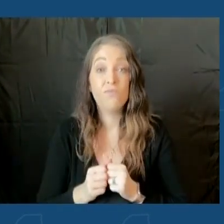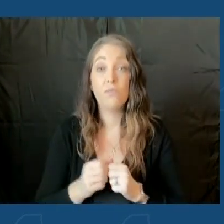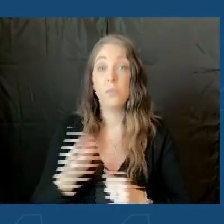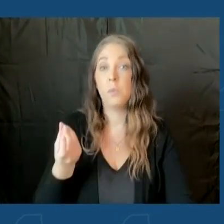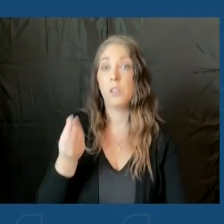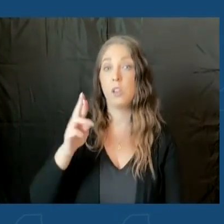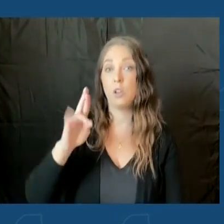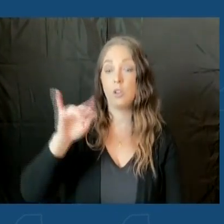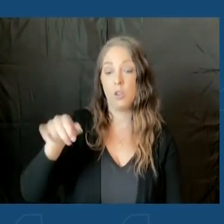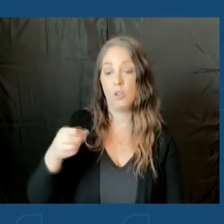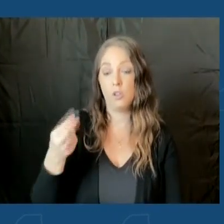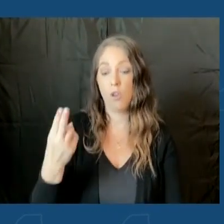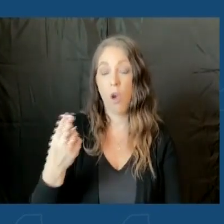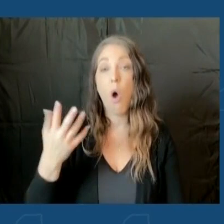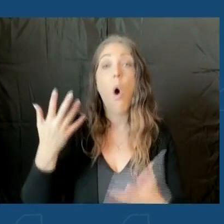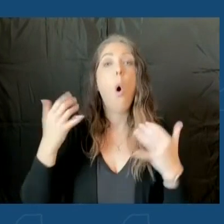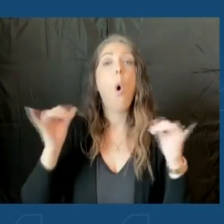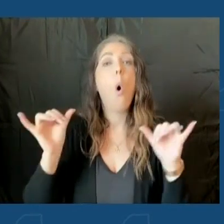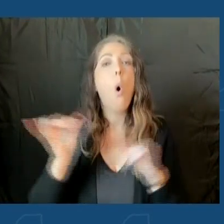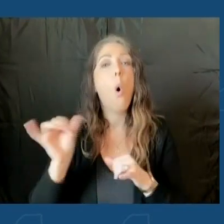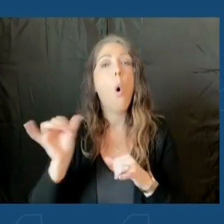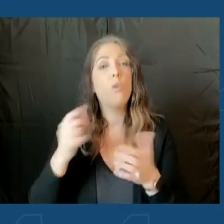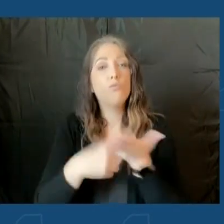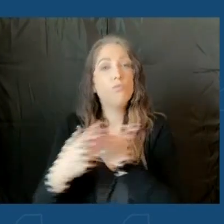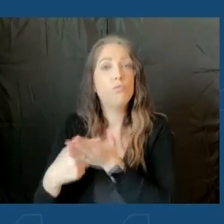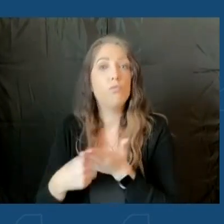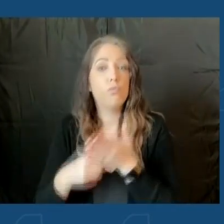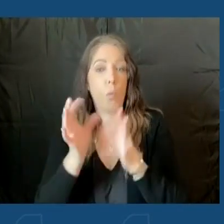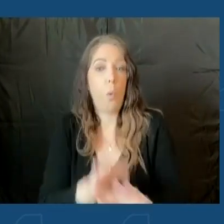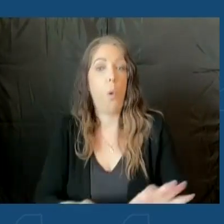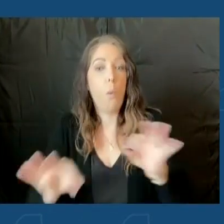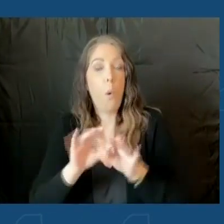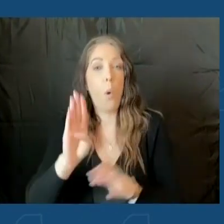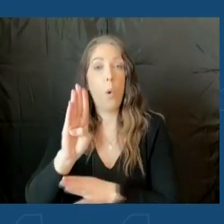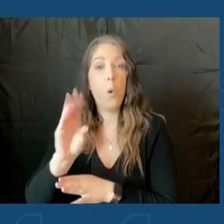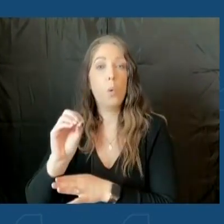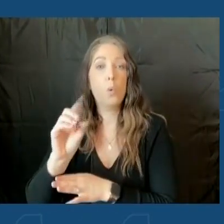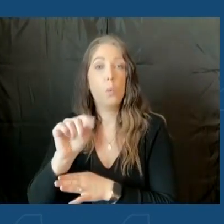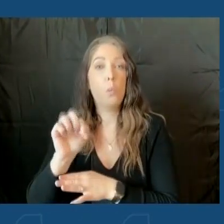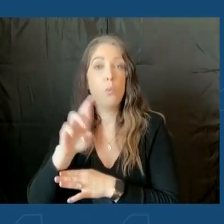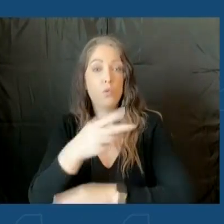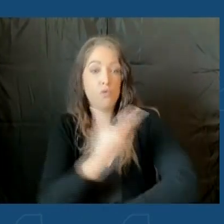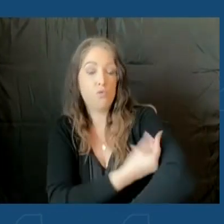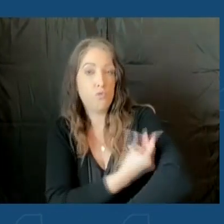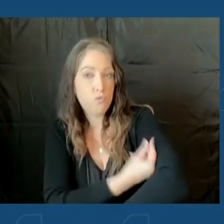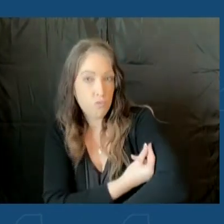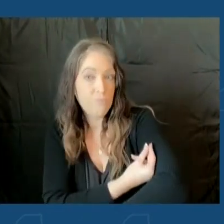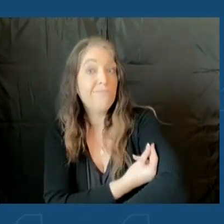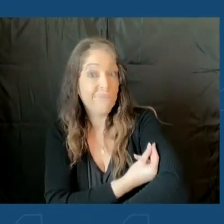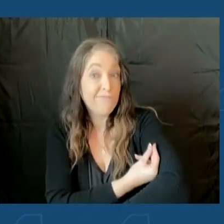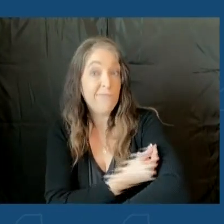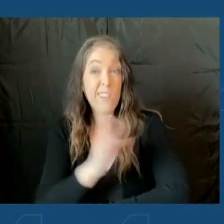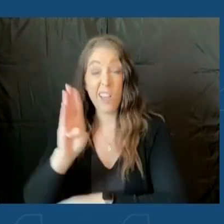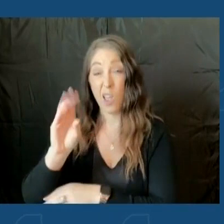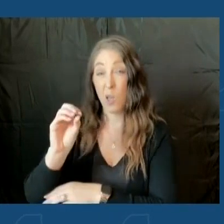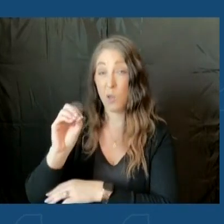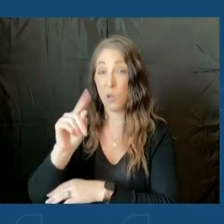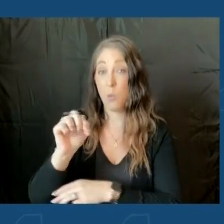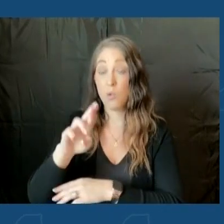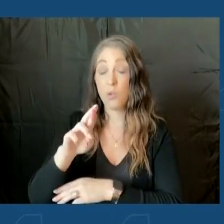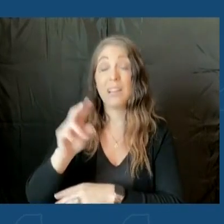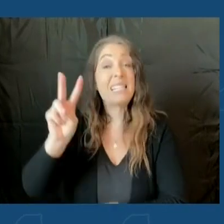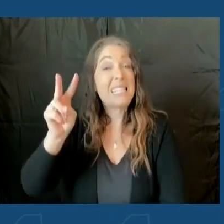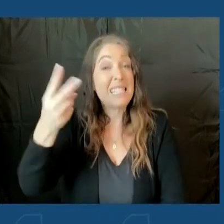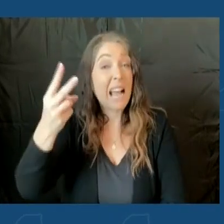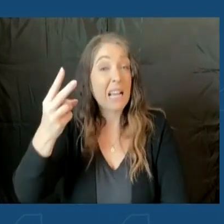talked about the importance of boosters, as did Dr. Bassett talking about. We talk about this often. The booster right now, the second booster is